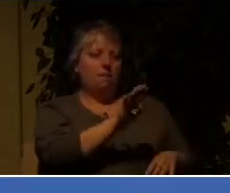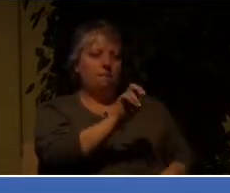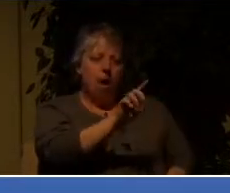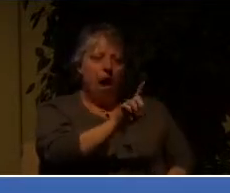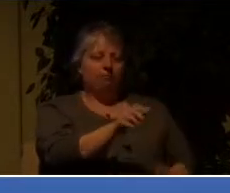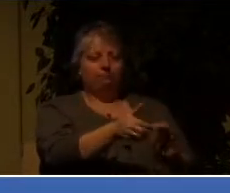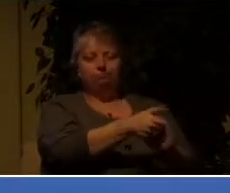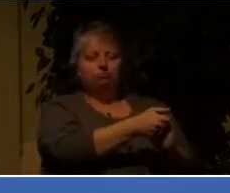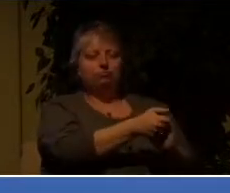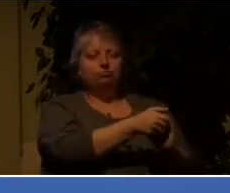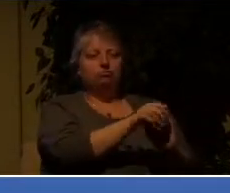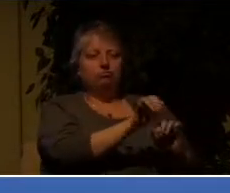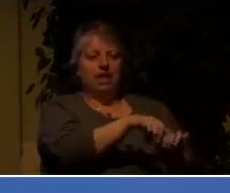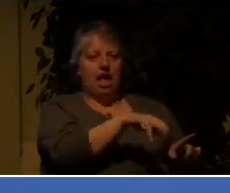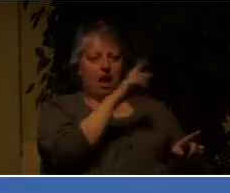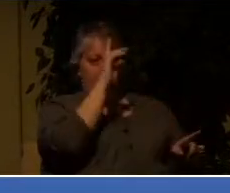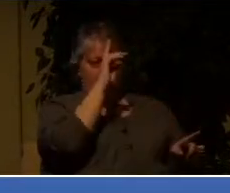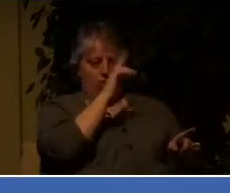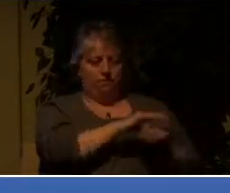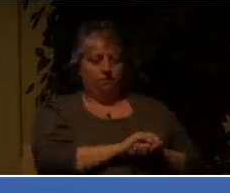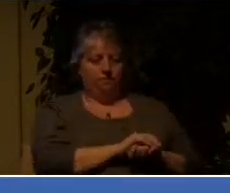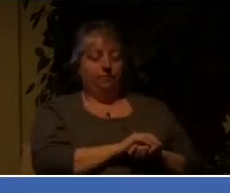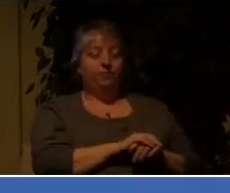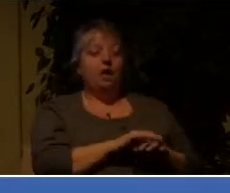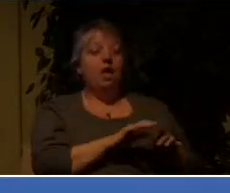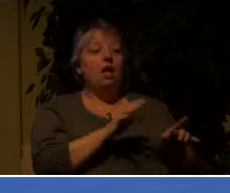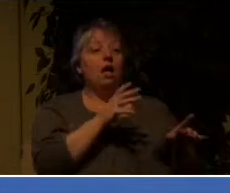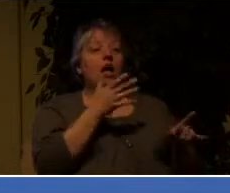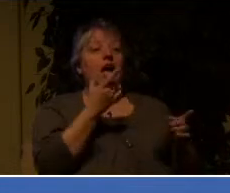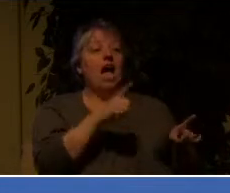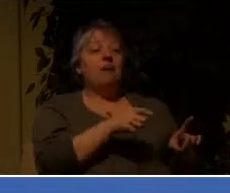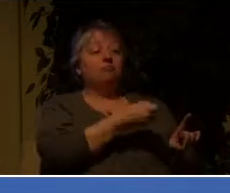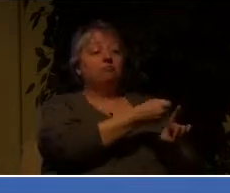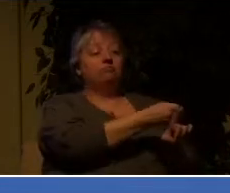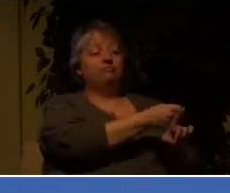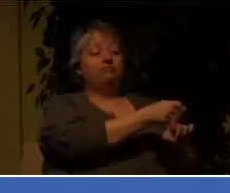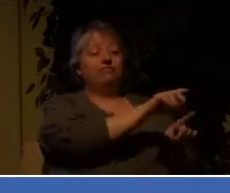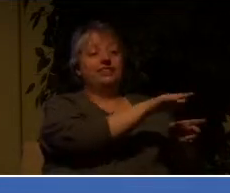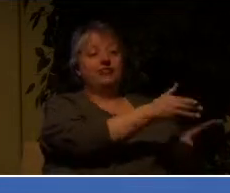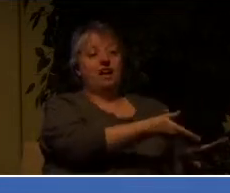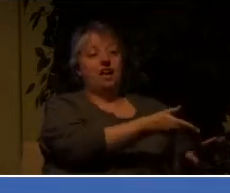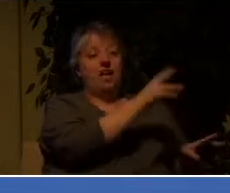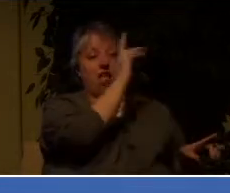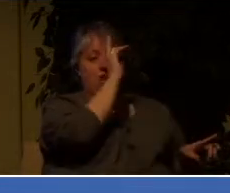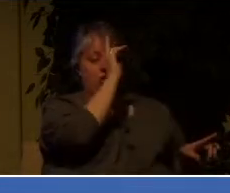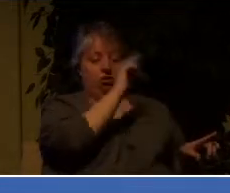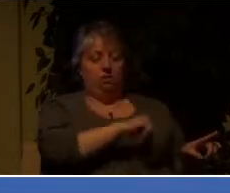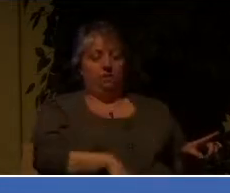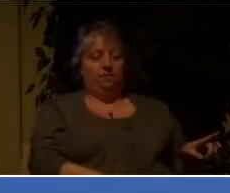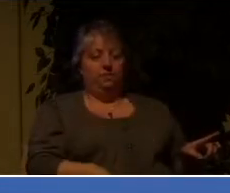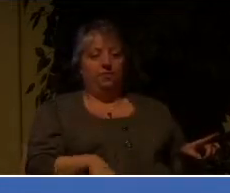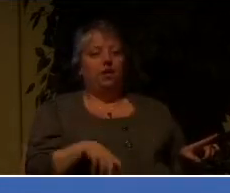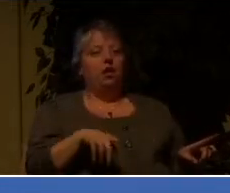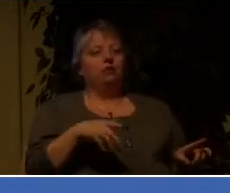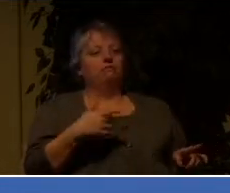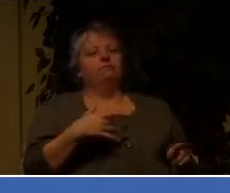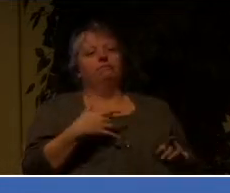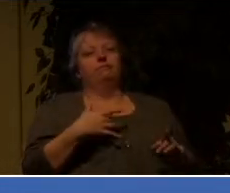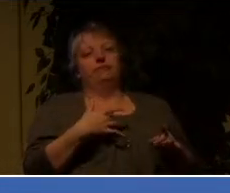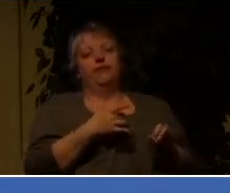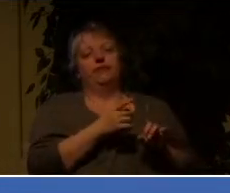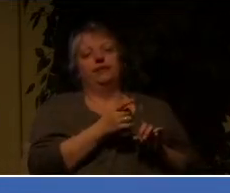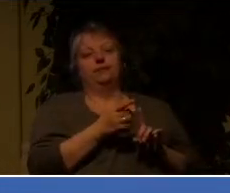can imagine what that does in terms of abandonment and pain. And so here's the vow she made as a little girl.